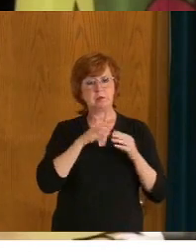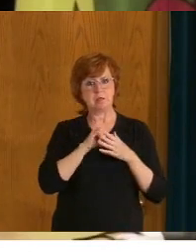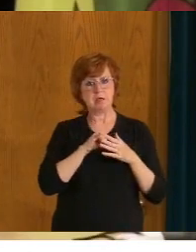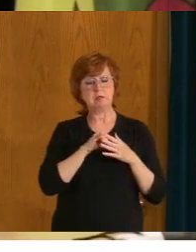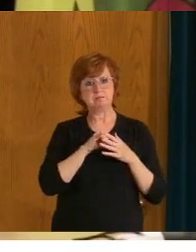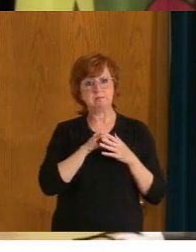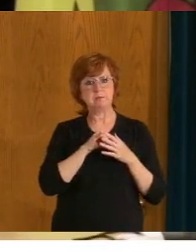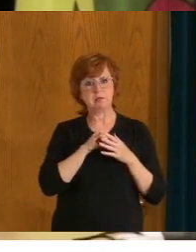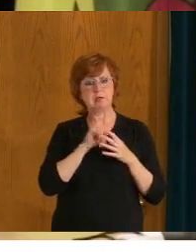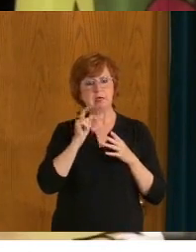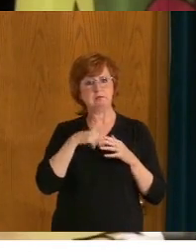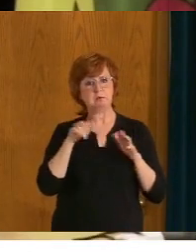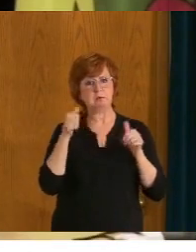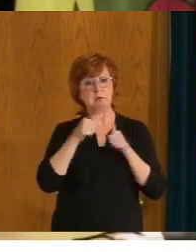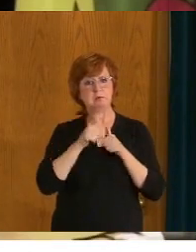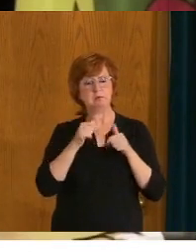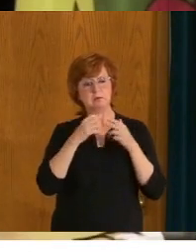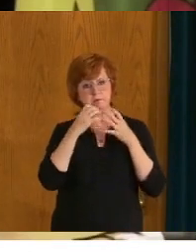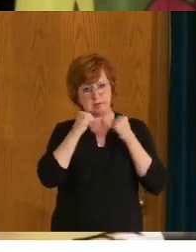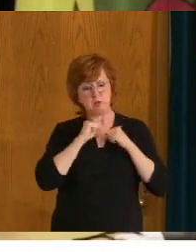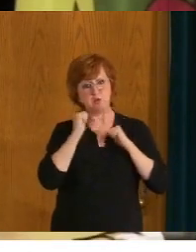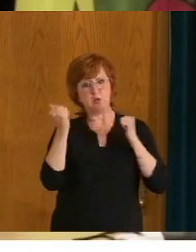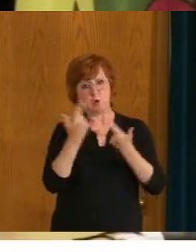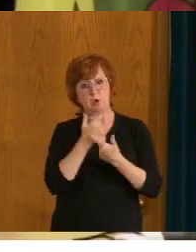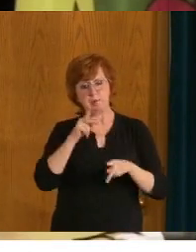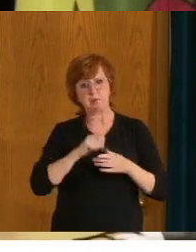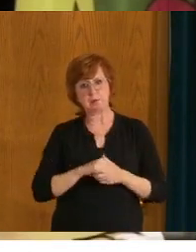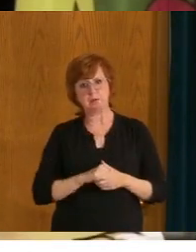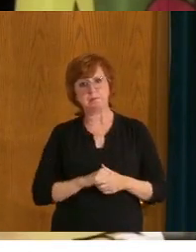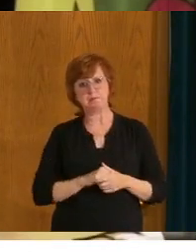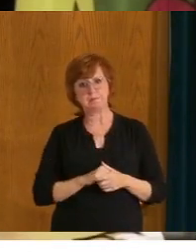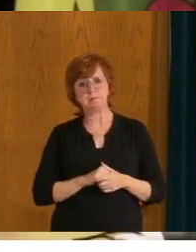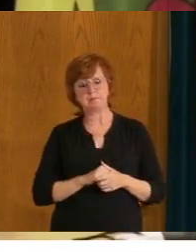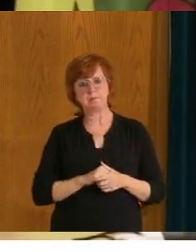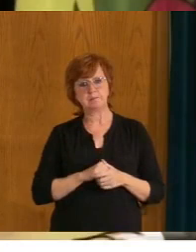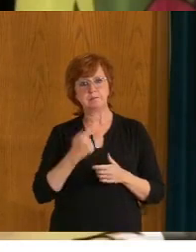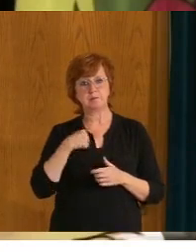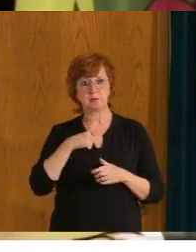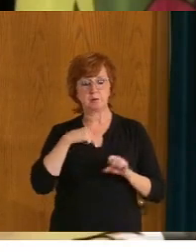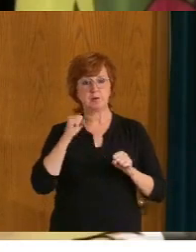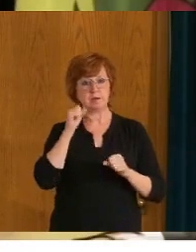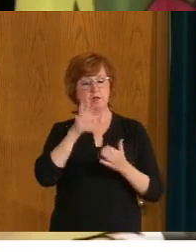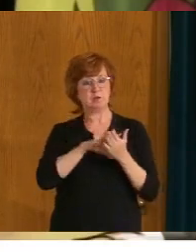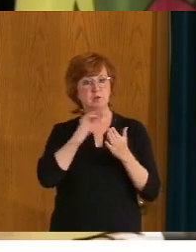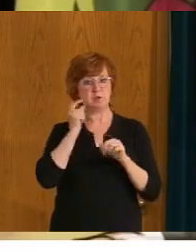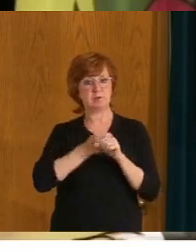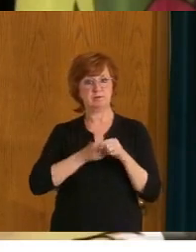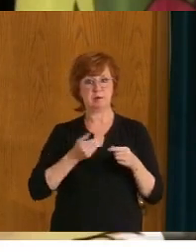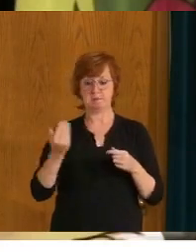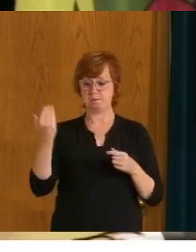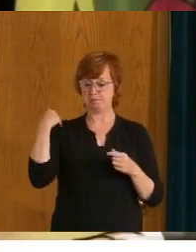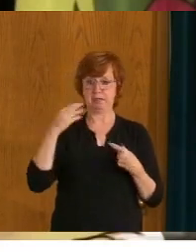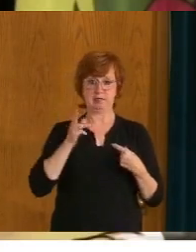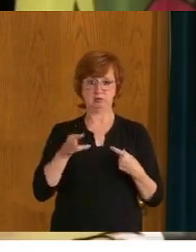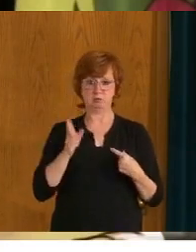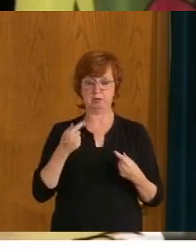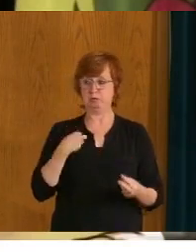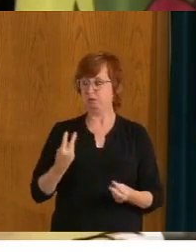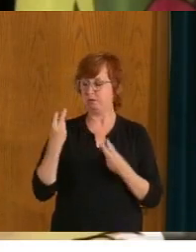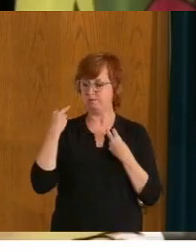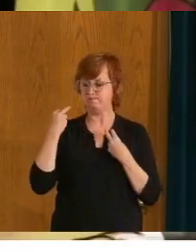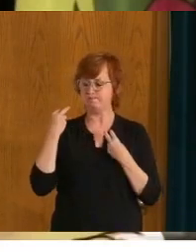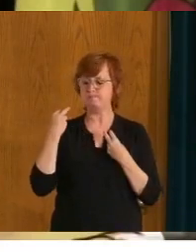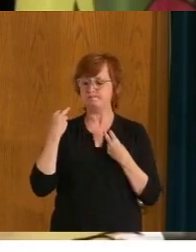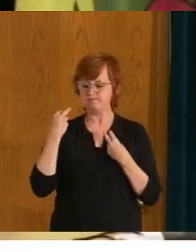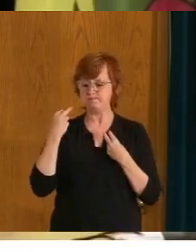and I would put forward that we must all learn from that to make our nation and our province an even better place in the days